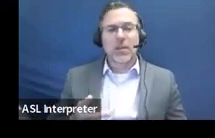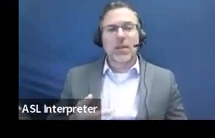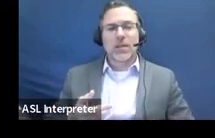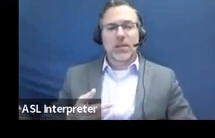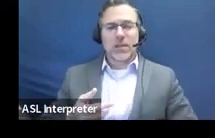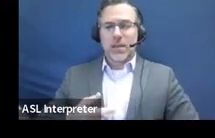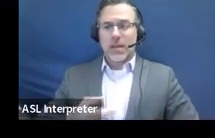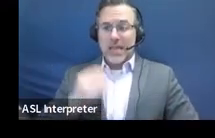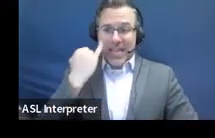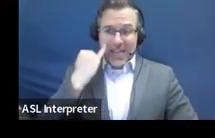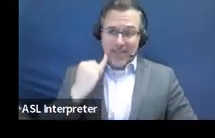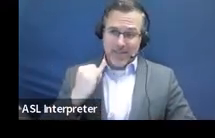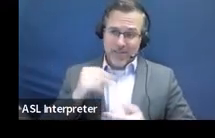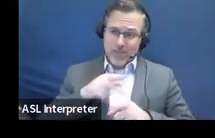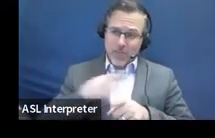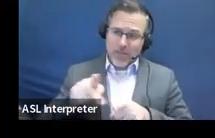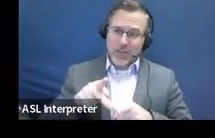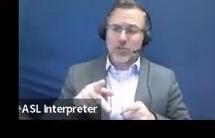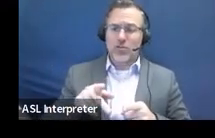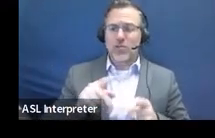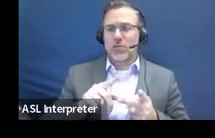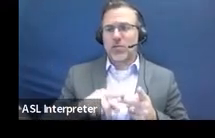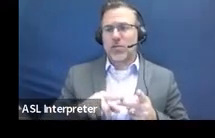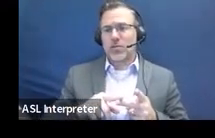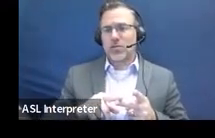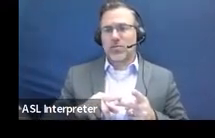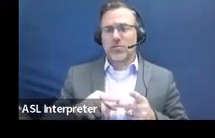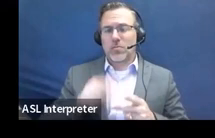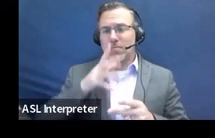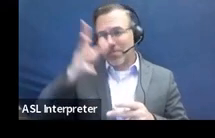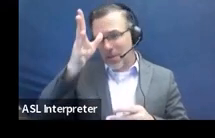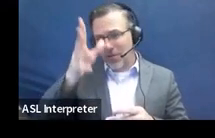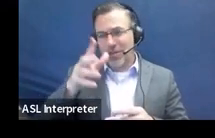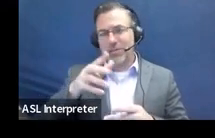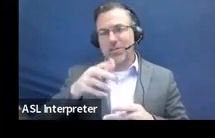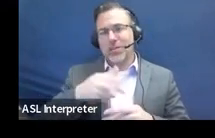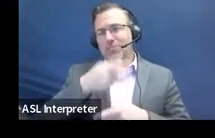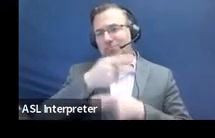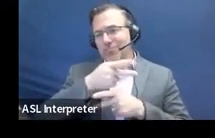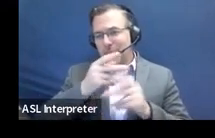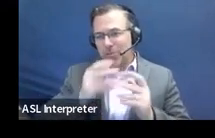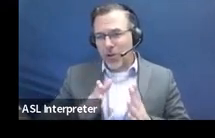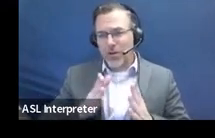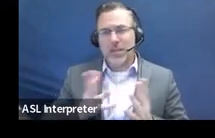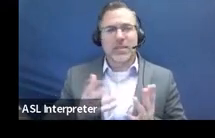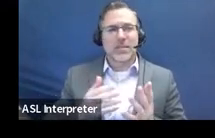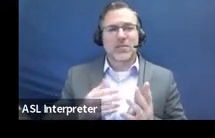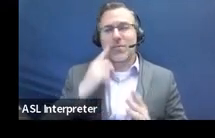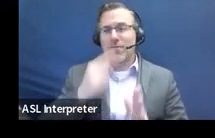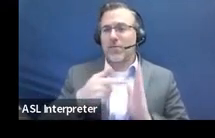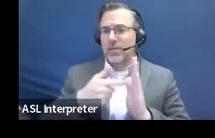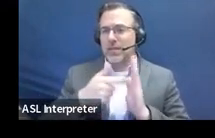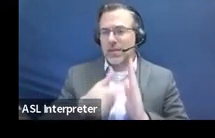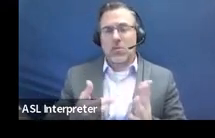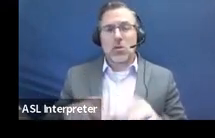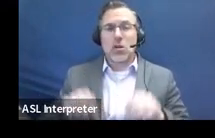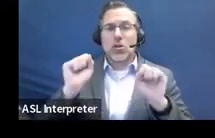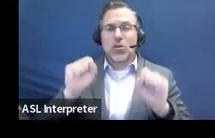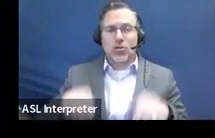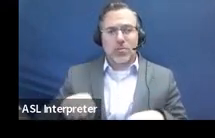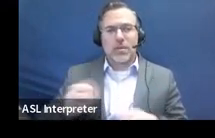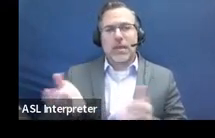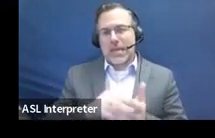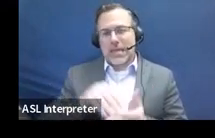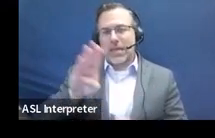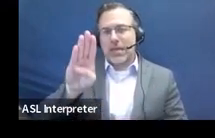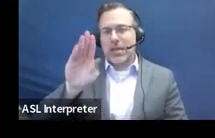professionals or parents, guardians in multiple settings. So some examples for this one could be that BASC again, the